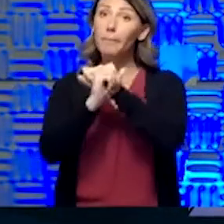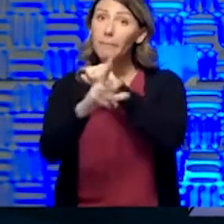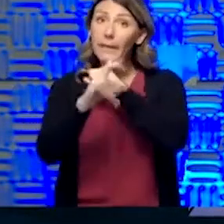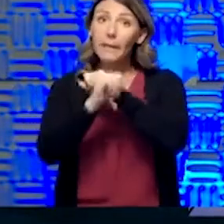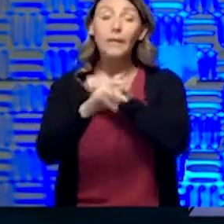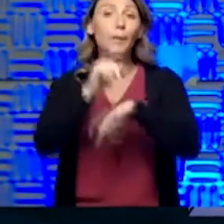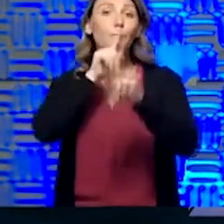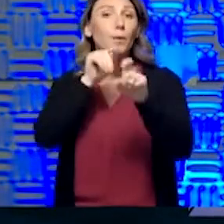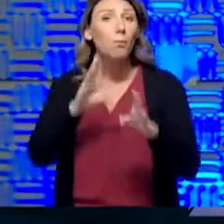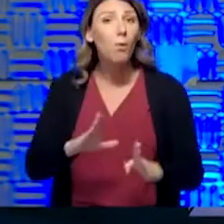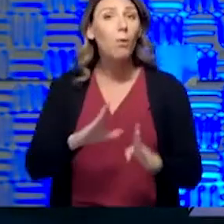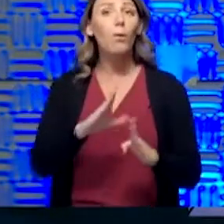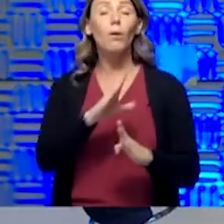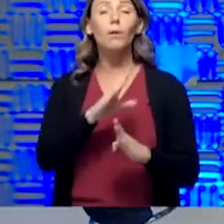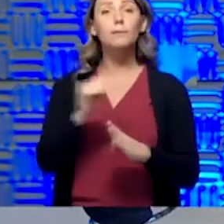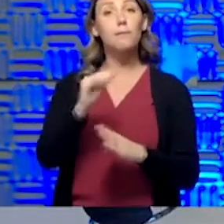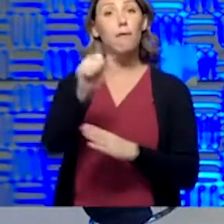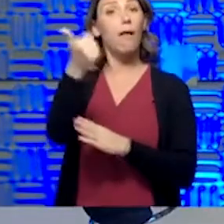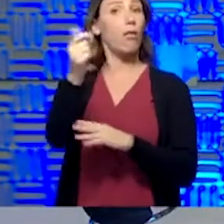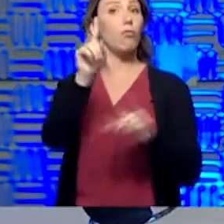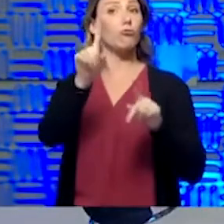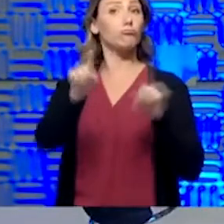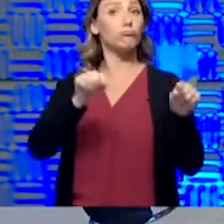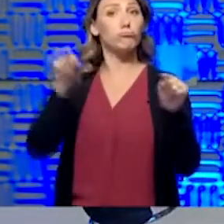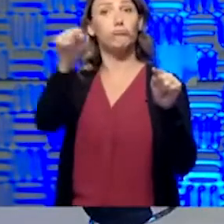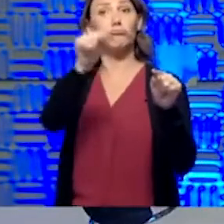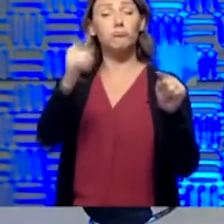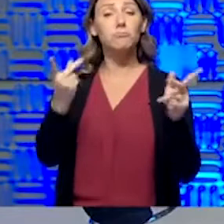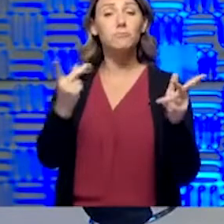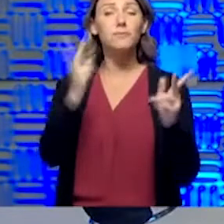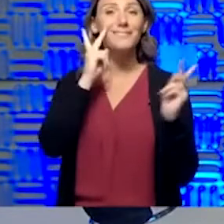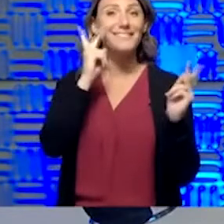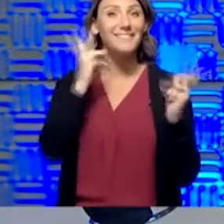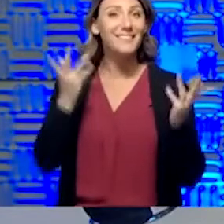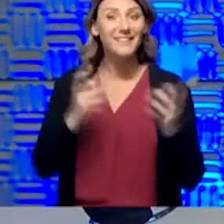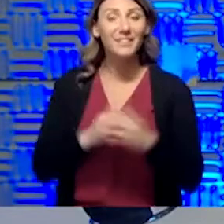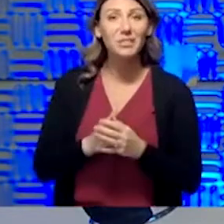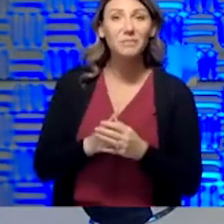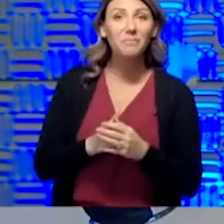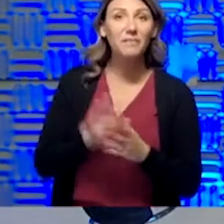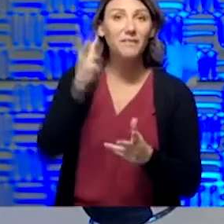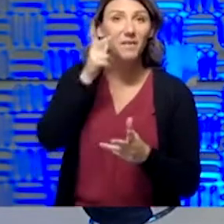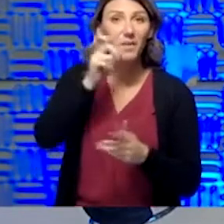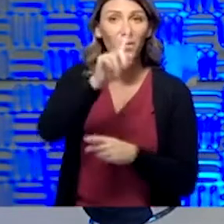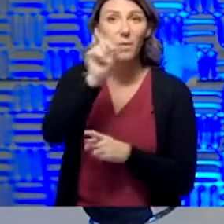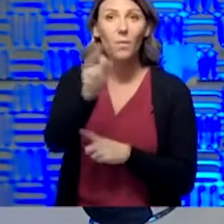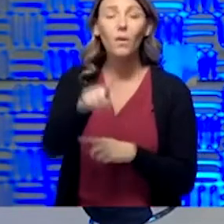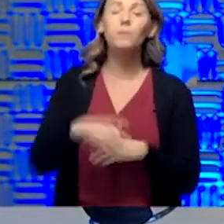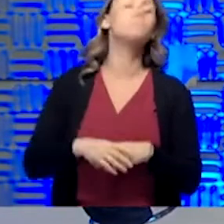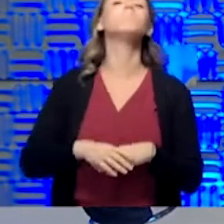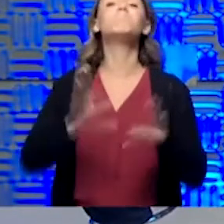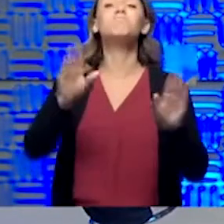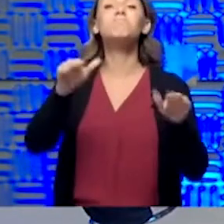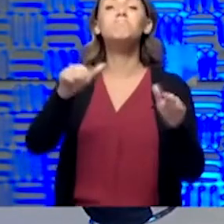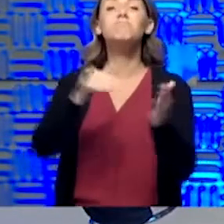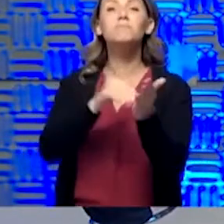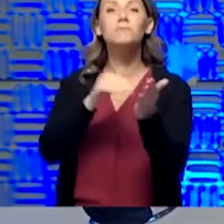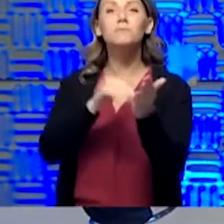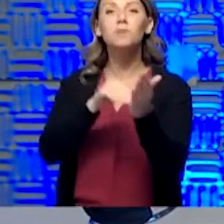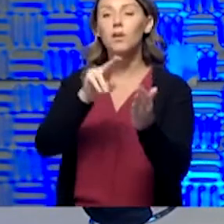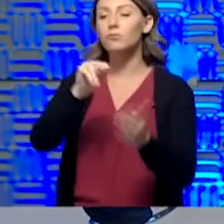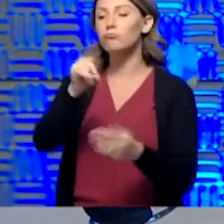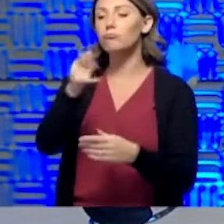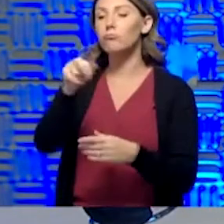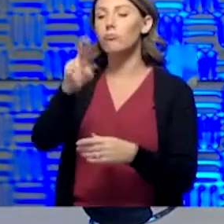our media colleagues and others, and let's see if we can hear some of those. Hey, Dr. Norman, this is Mike Sherry